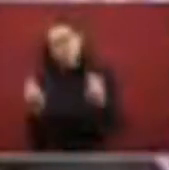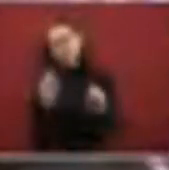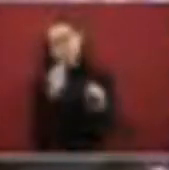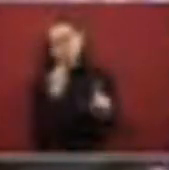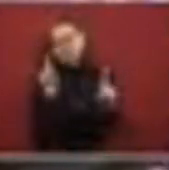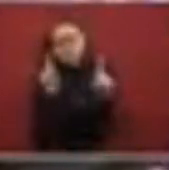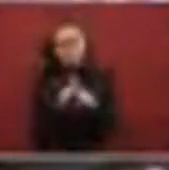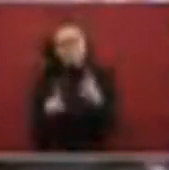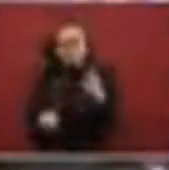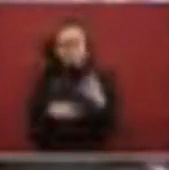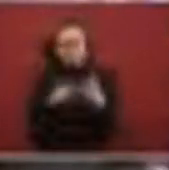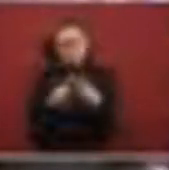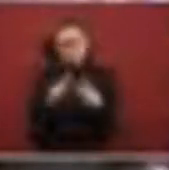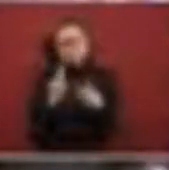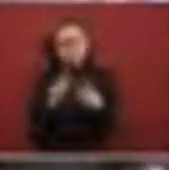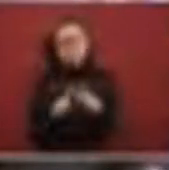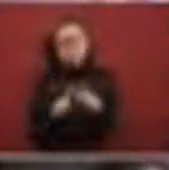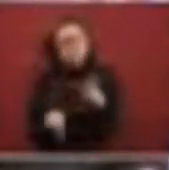another matter